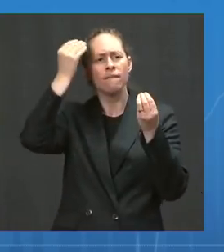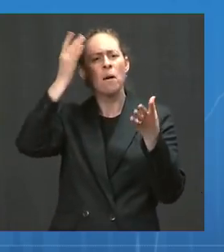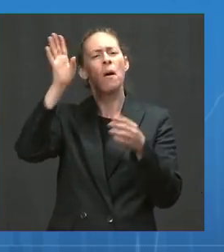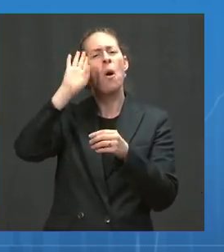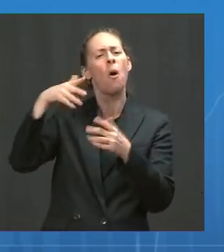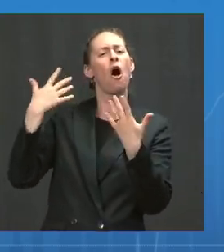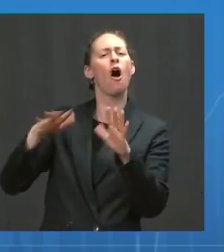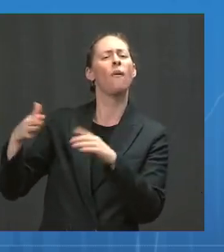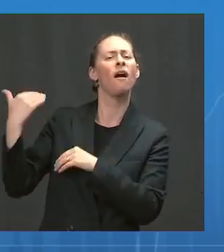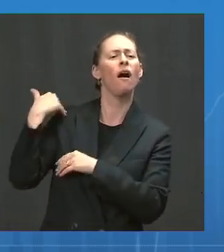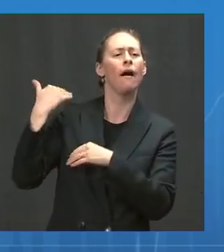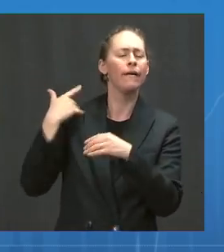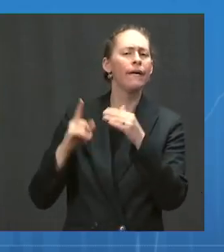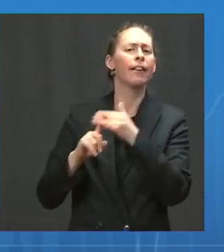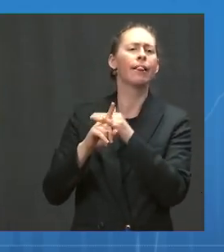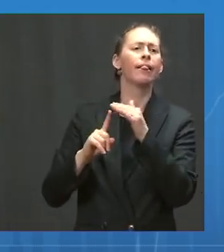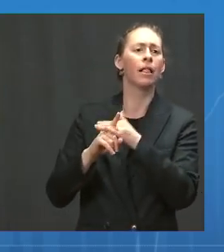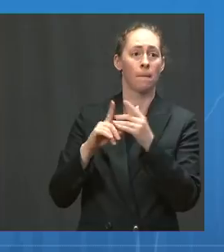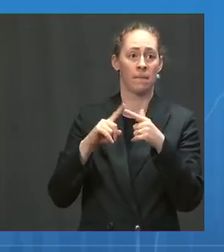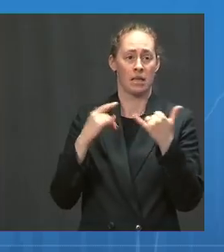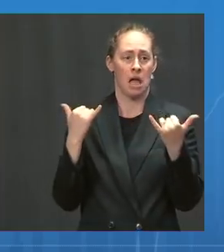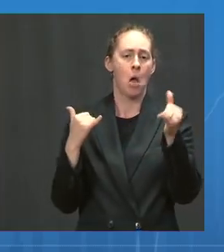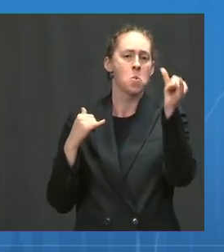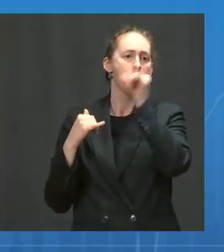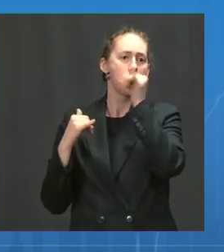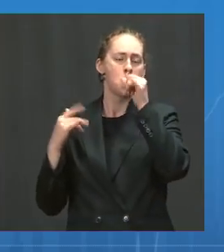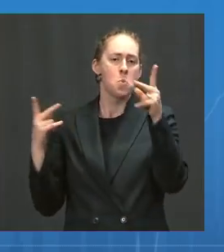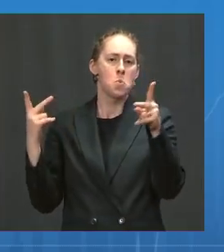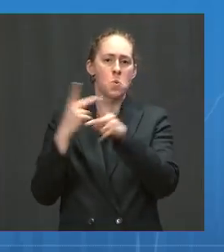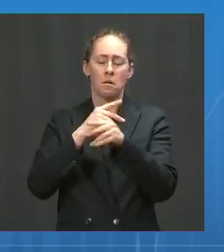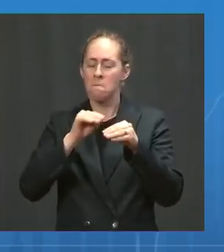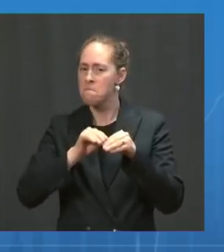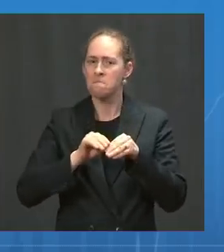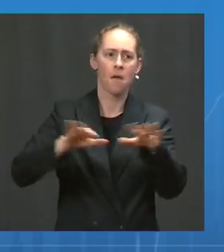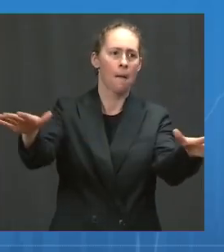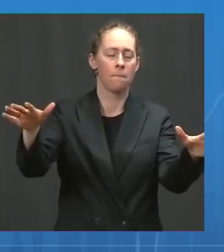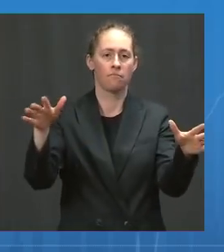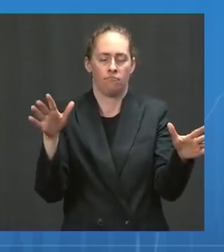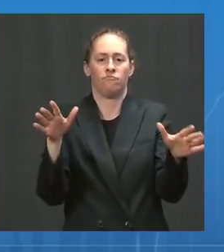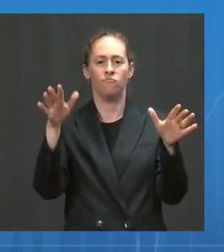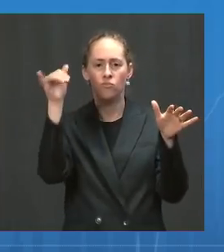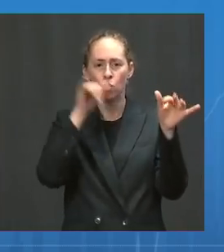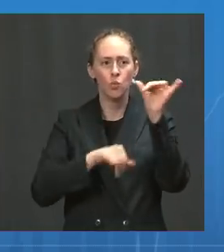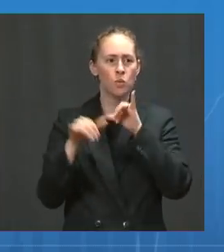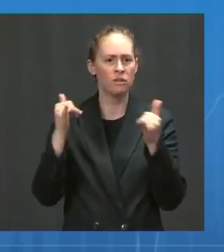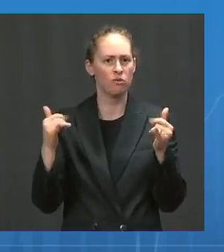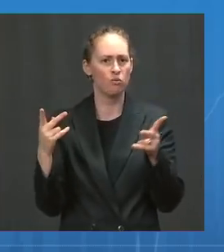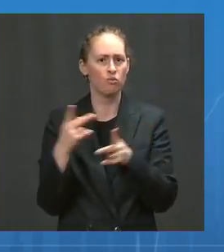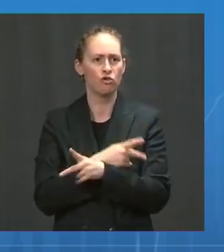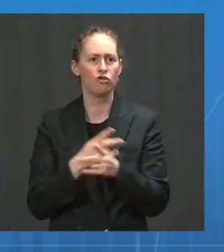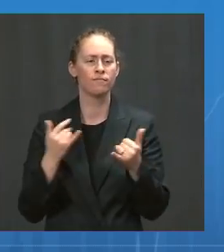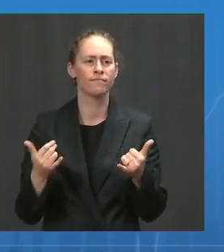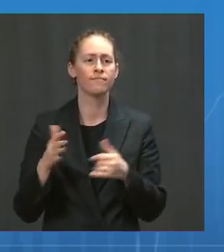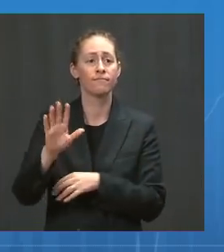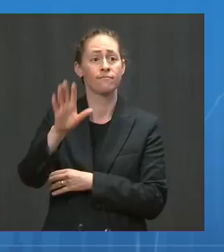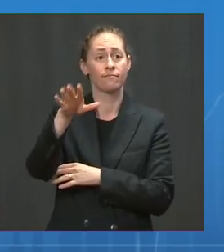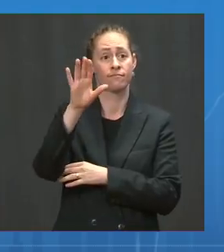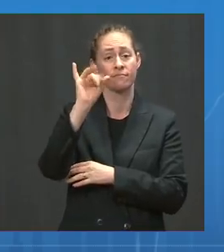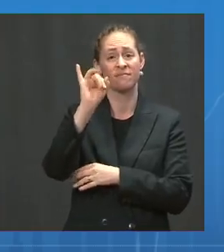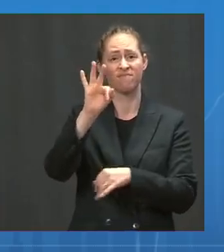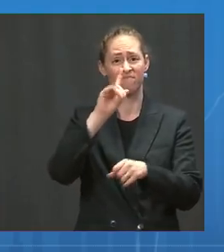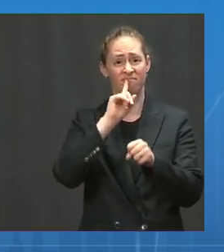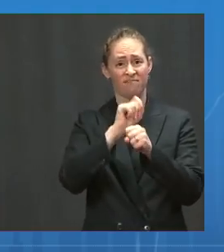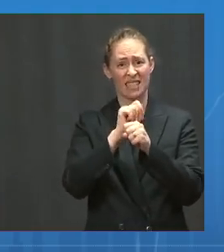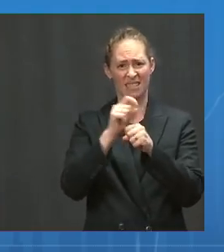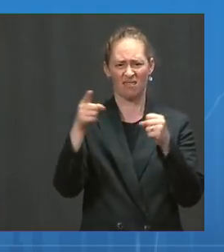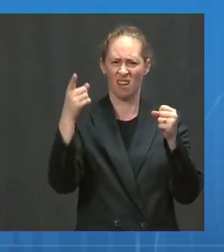is the speed and scale at which health misinformation is spreading. If we want to address health misinformation, we'll need an